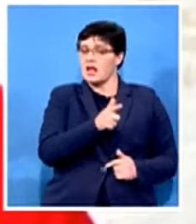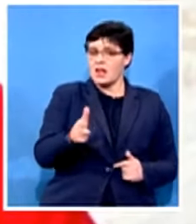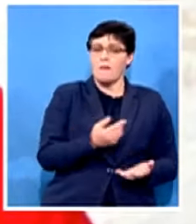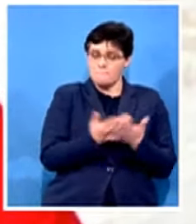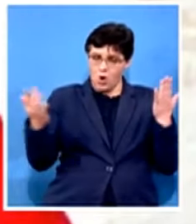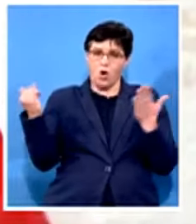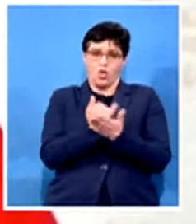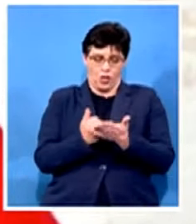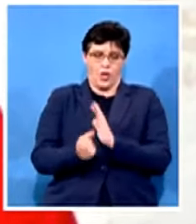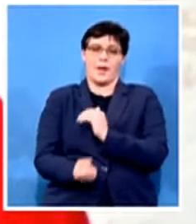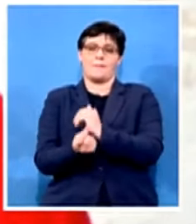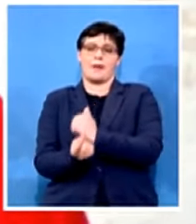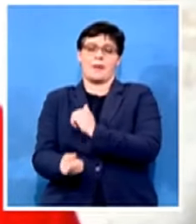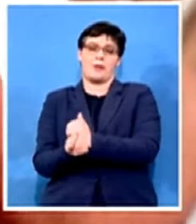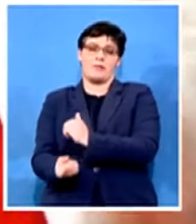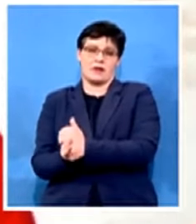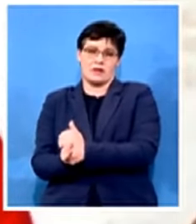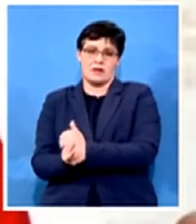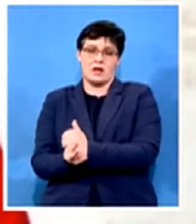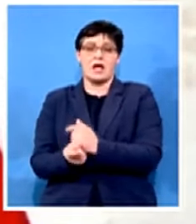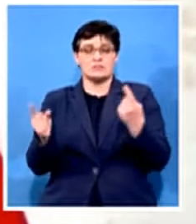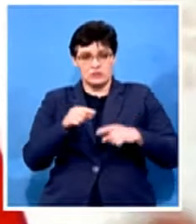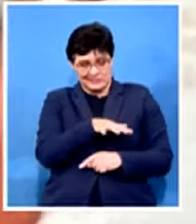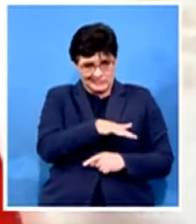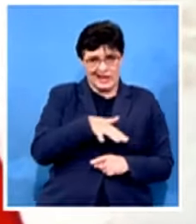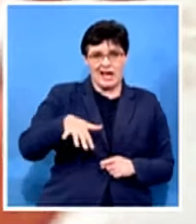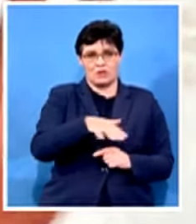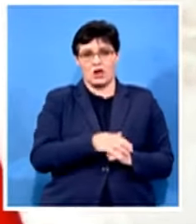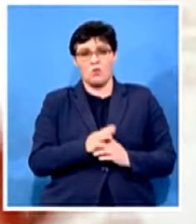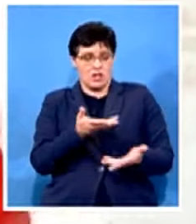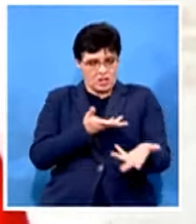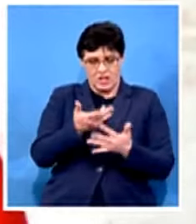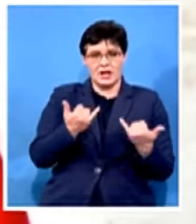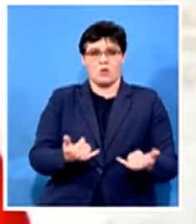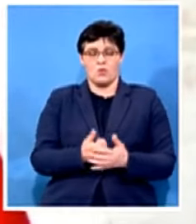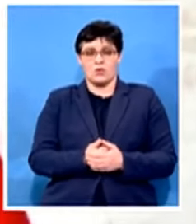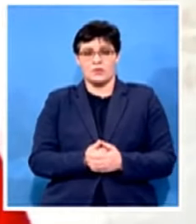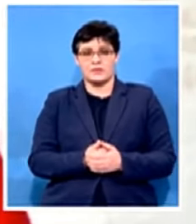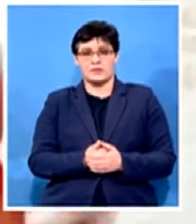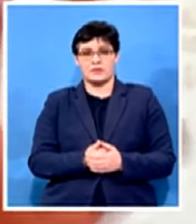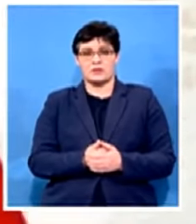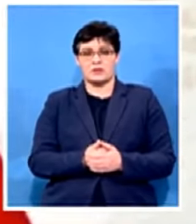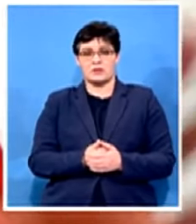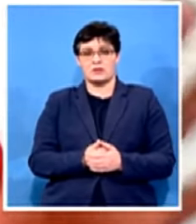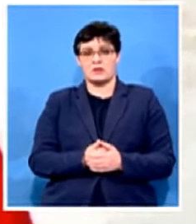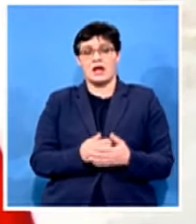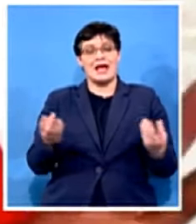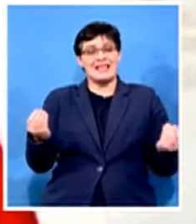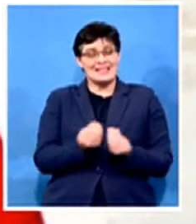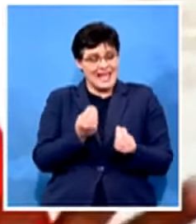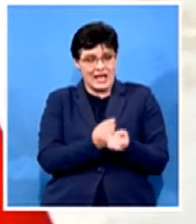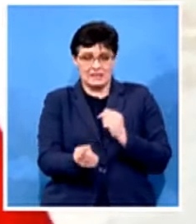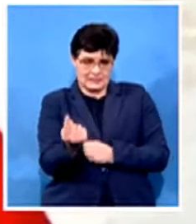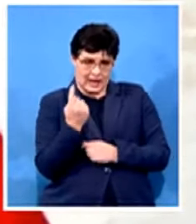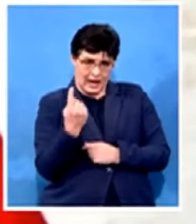in the tit we're not going to engage on that but we're saying that there are things that are coming and the back in the province